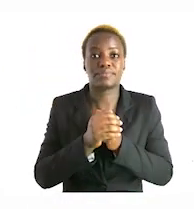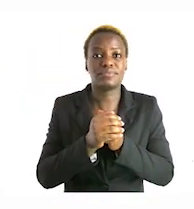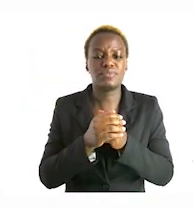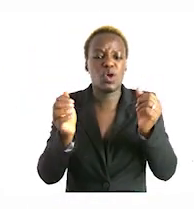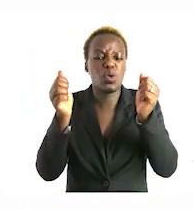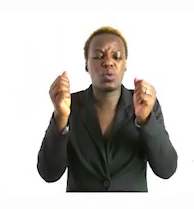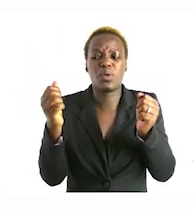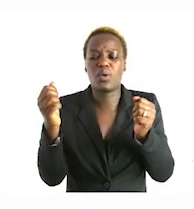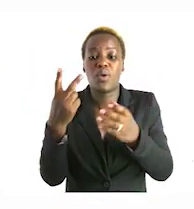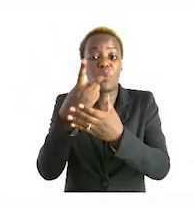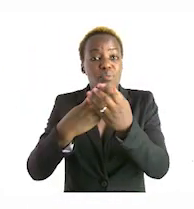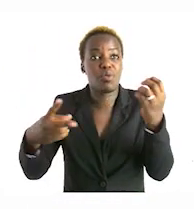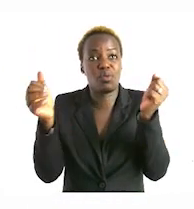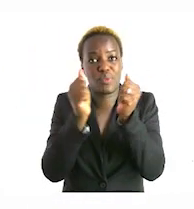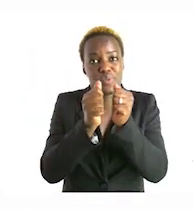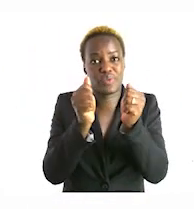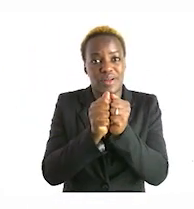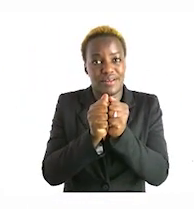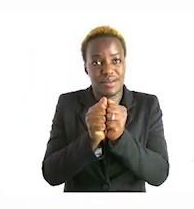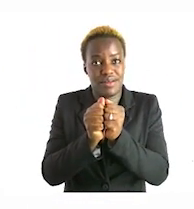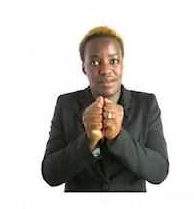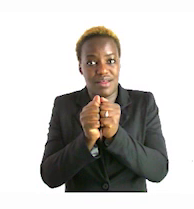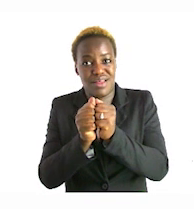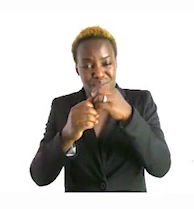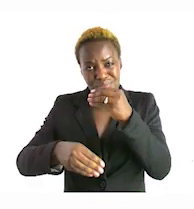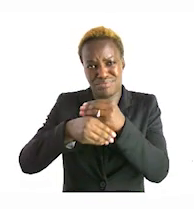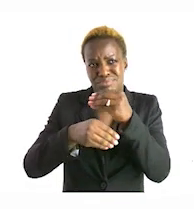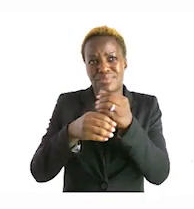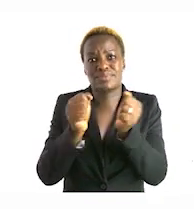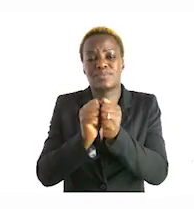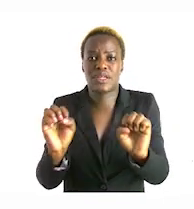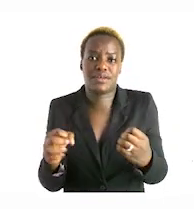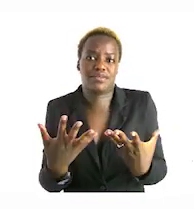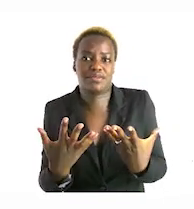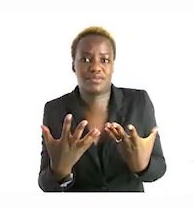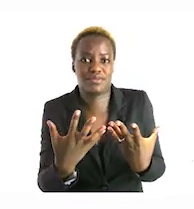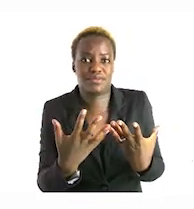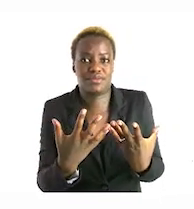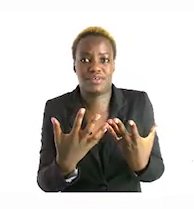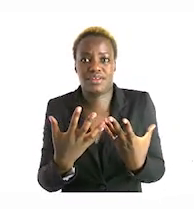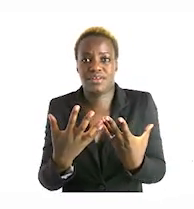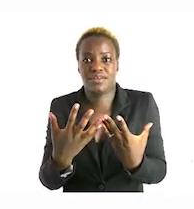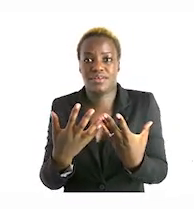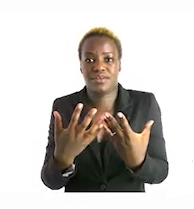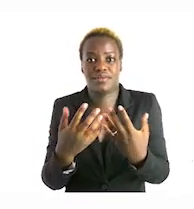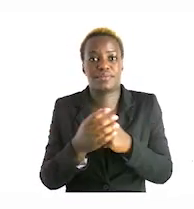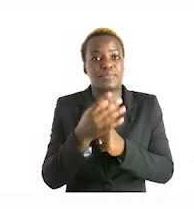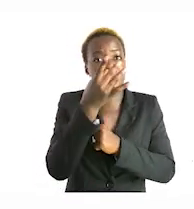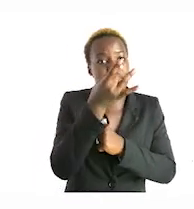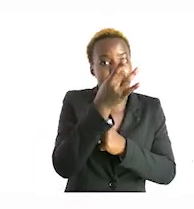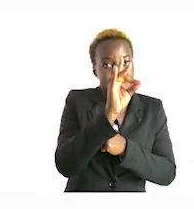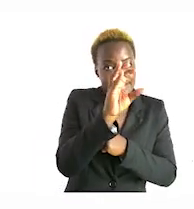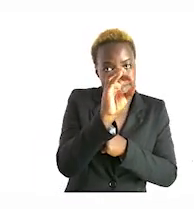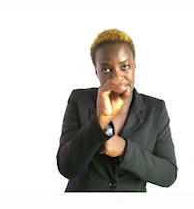so we have to add them together to get the amount which will be the 18 namibian dollar okay